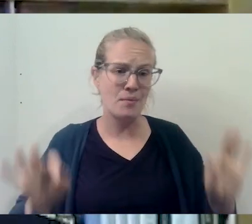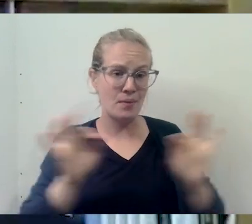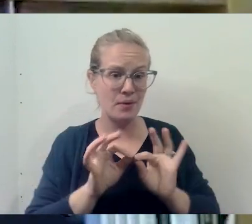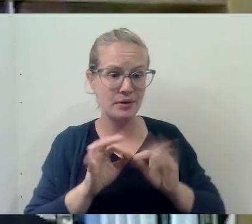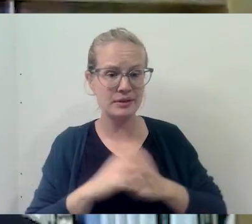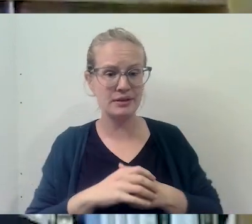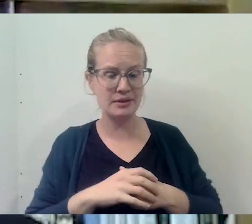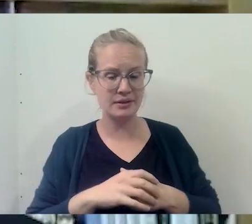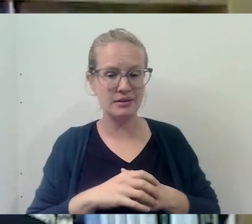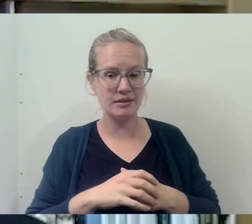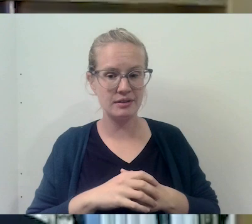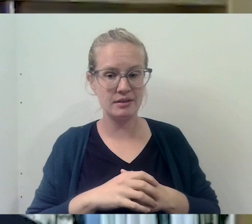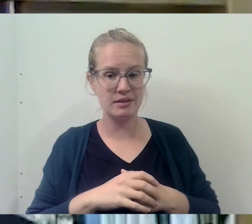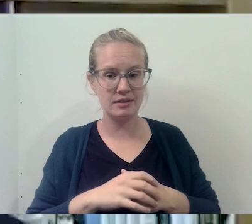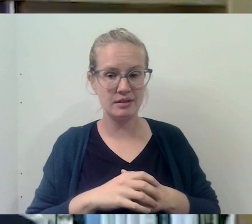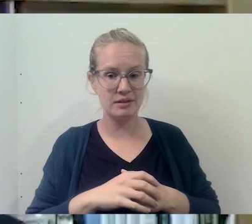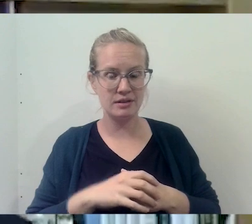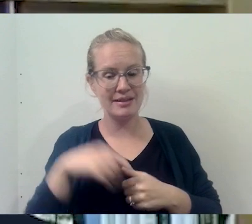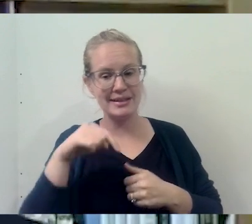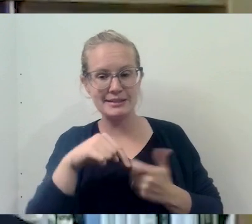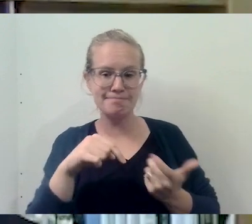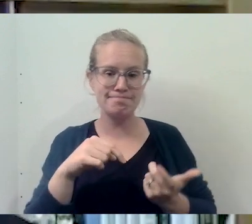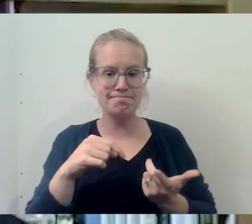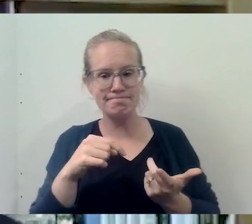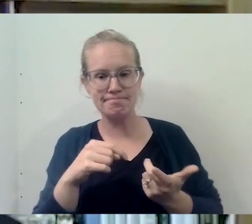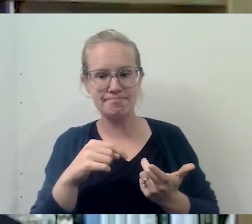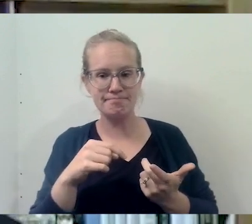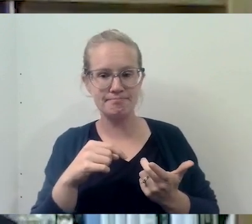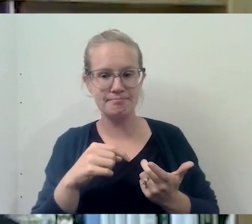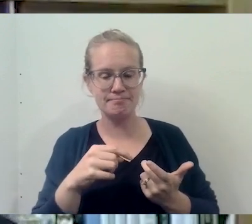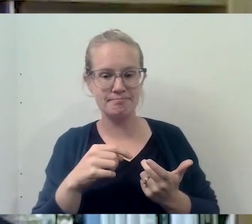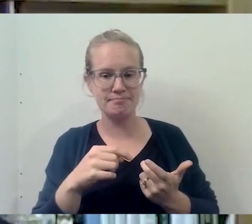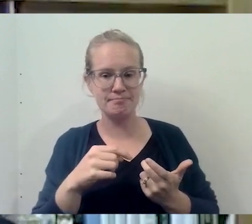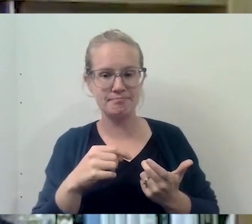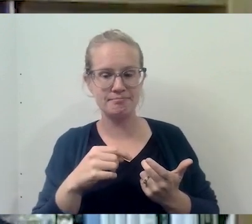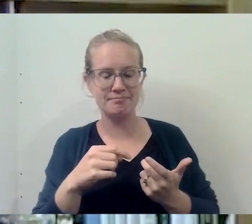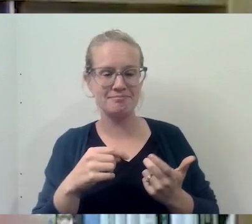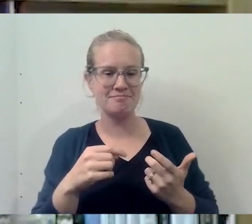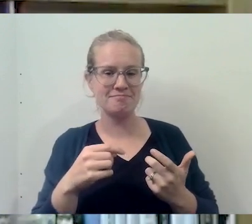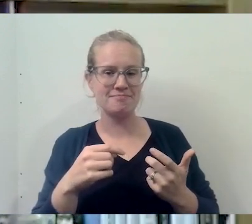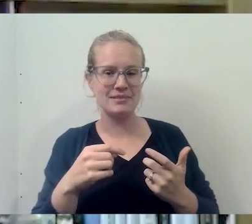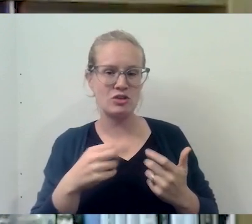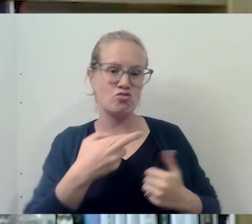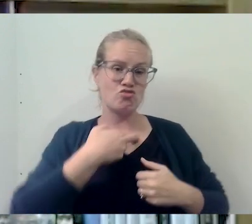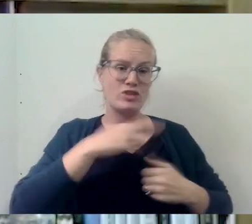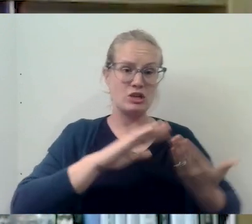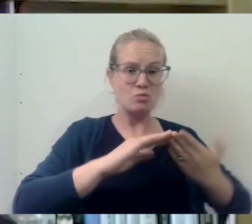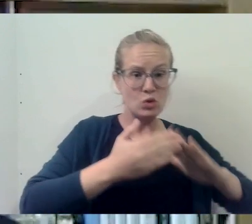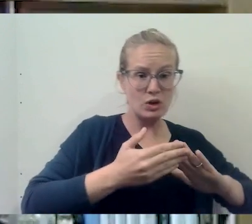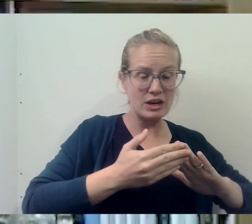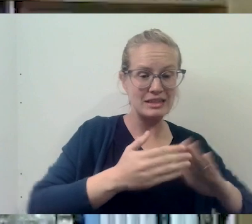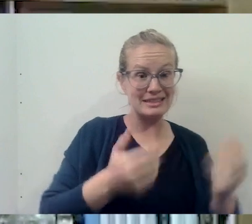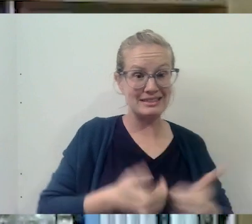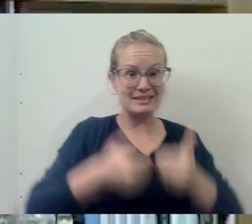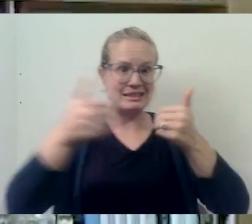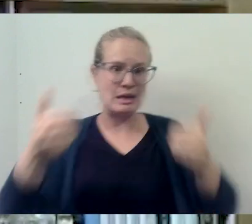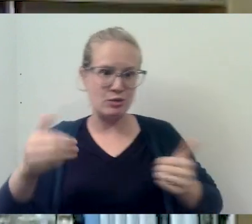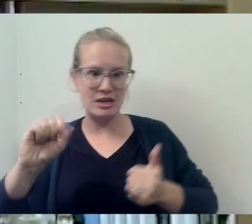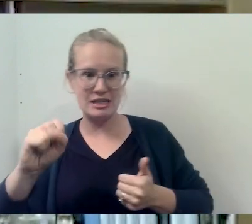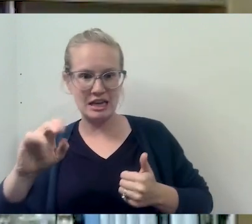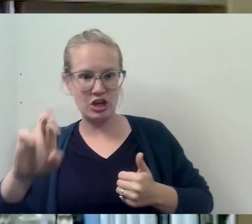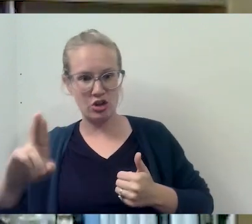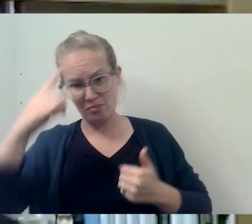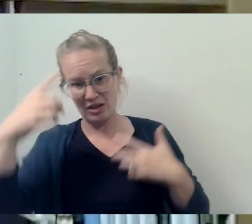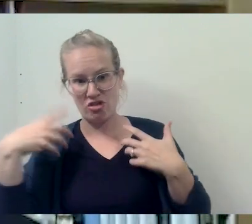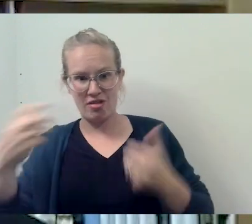not only has there been this sort of, you know, kind of separate camps, you could say, of the religious community and the secular mental